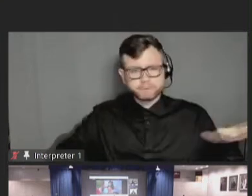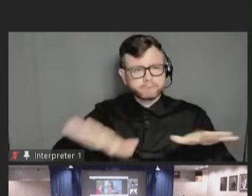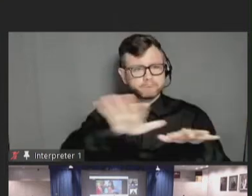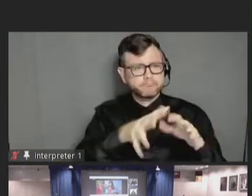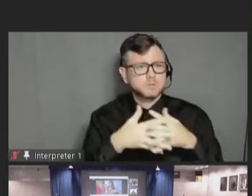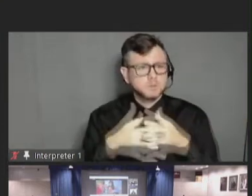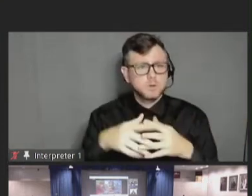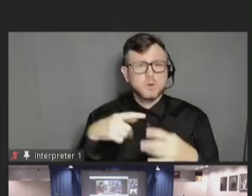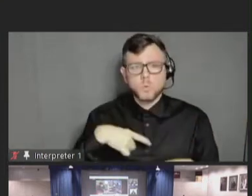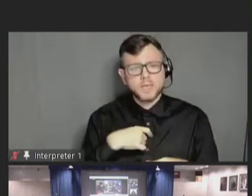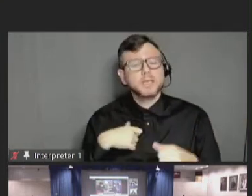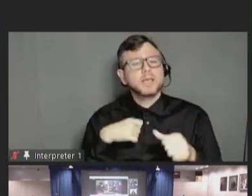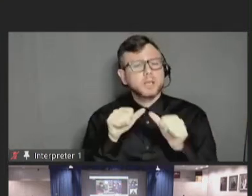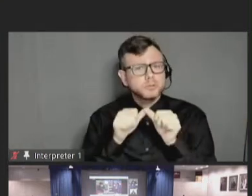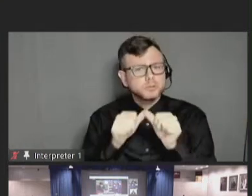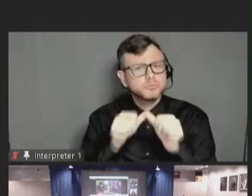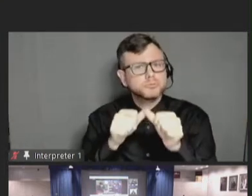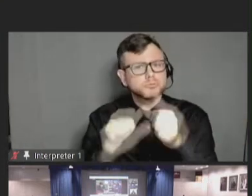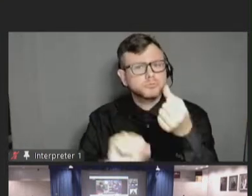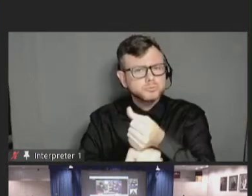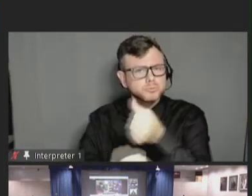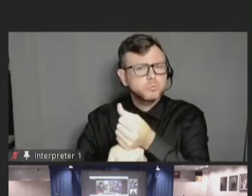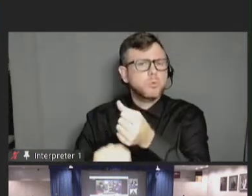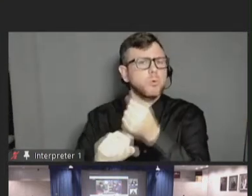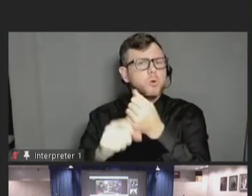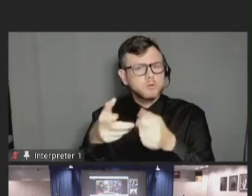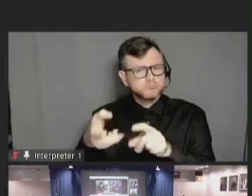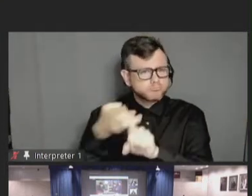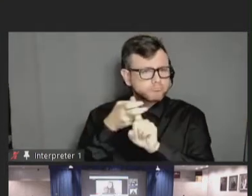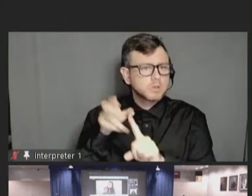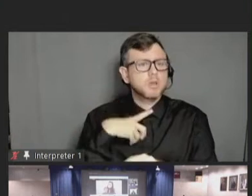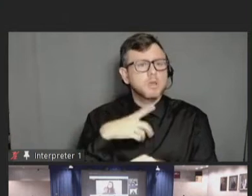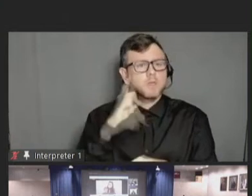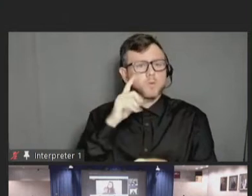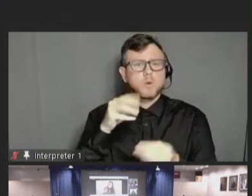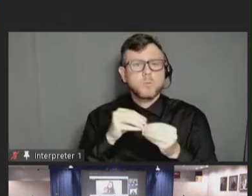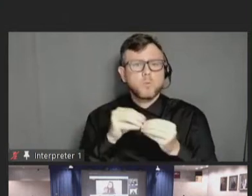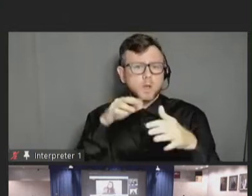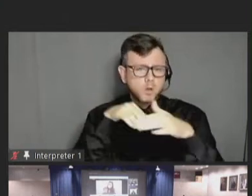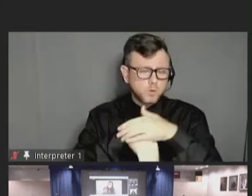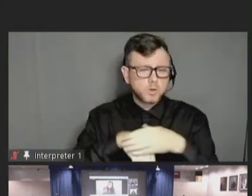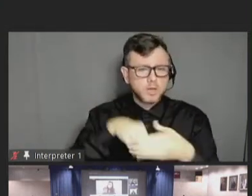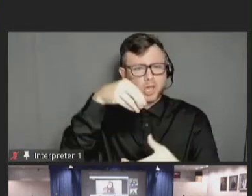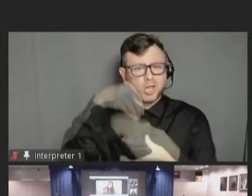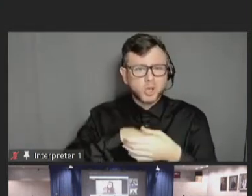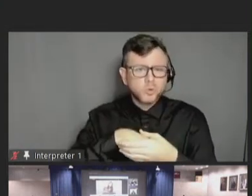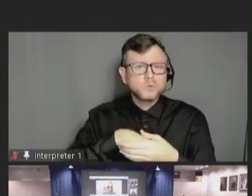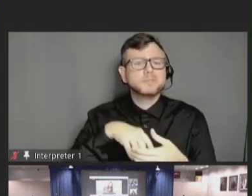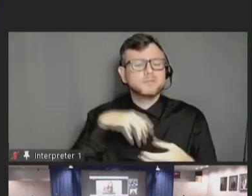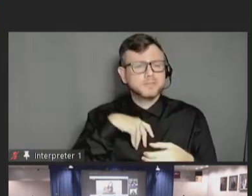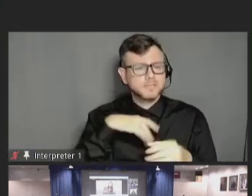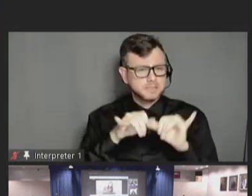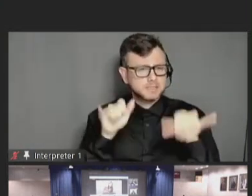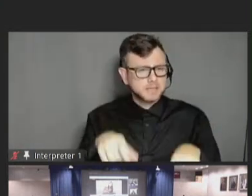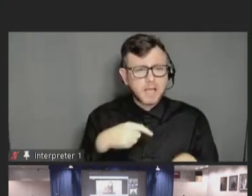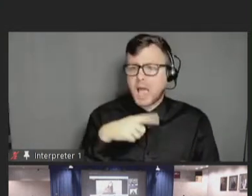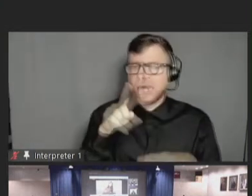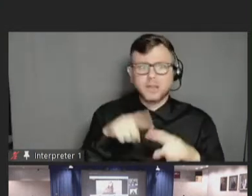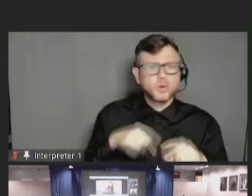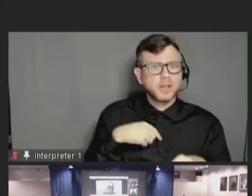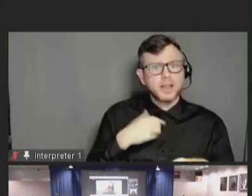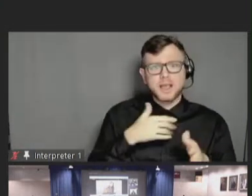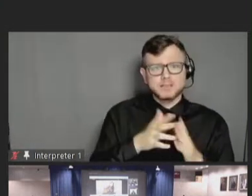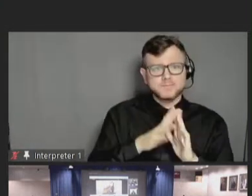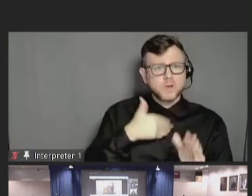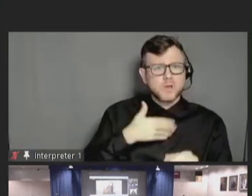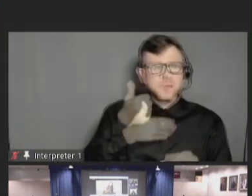for a more inclusive, supported healthcare system. I could not ask for a better experience. It's for all. It's for all people. All